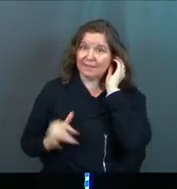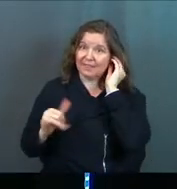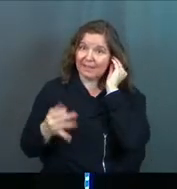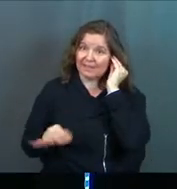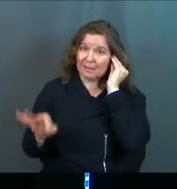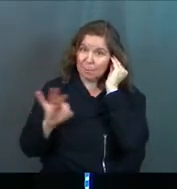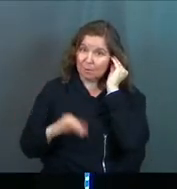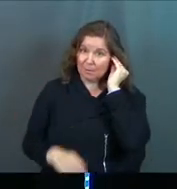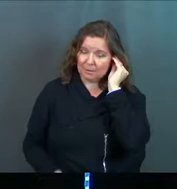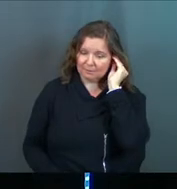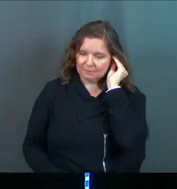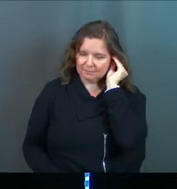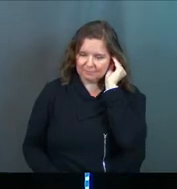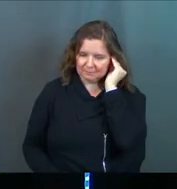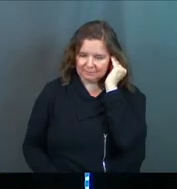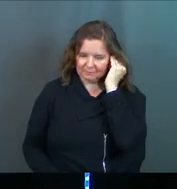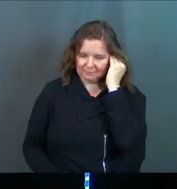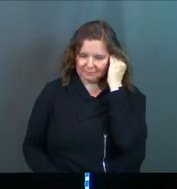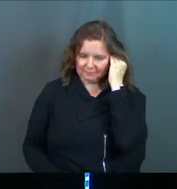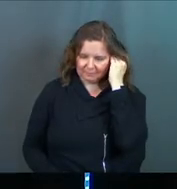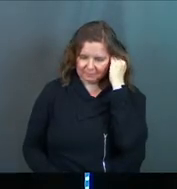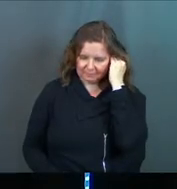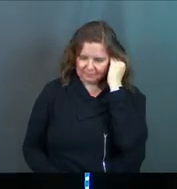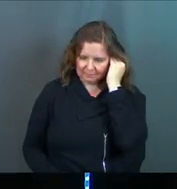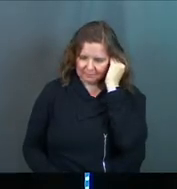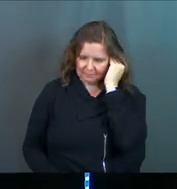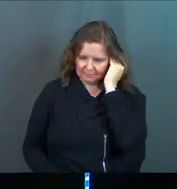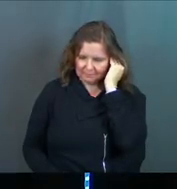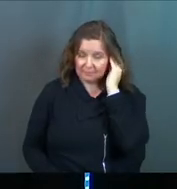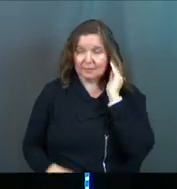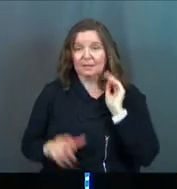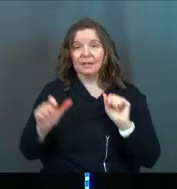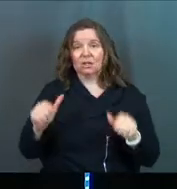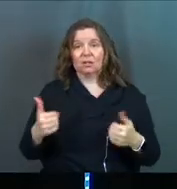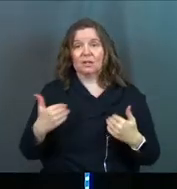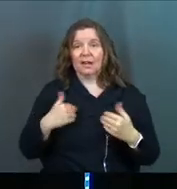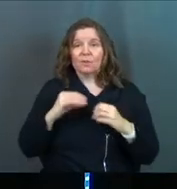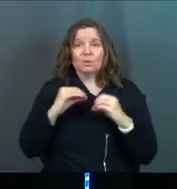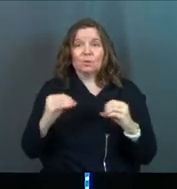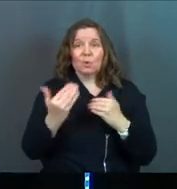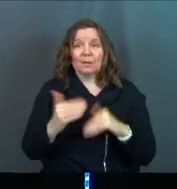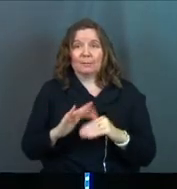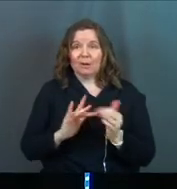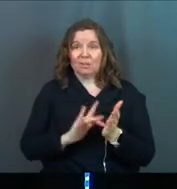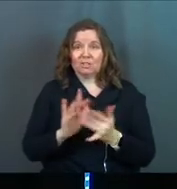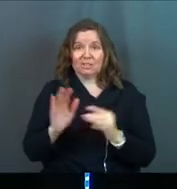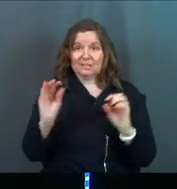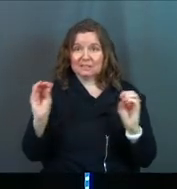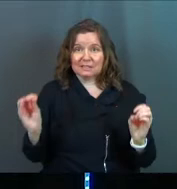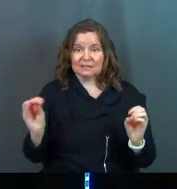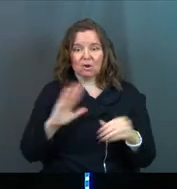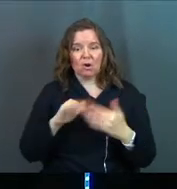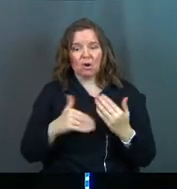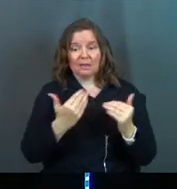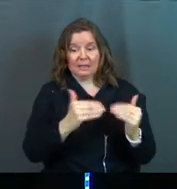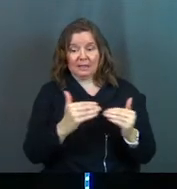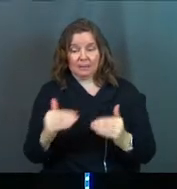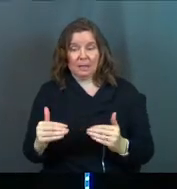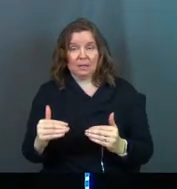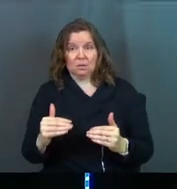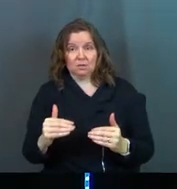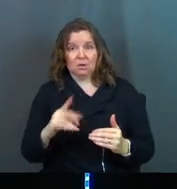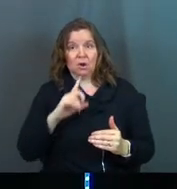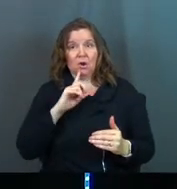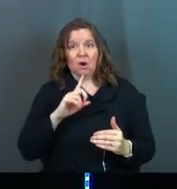point. He could have. There were no actual limitations on Jesus. All his limitations